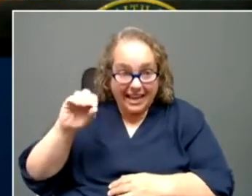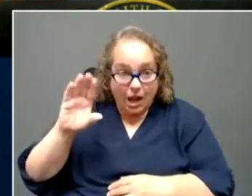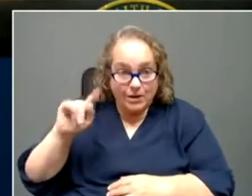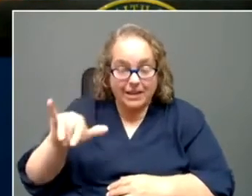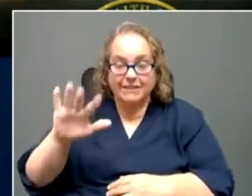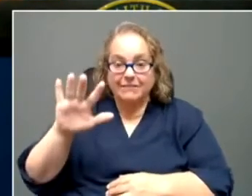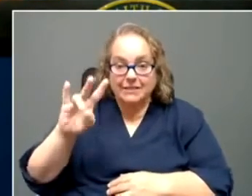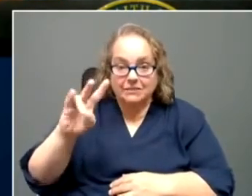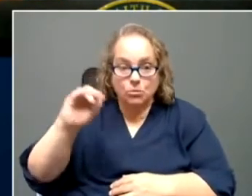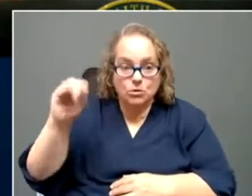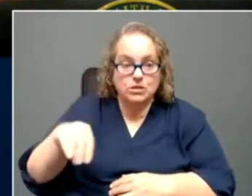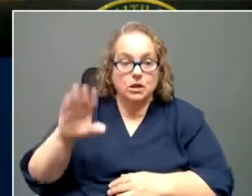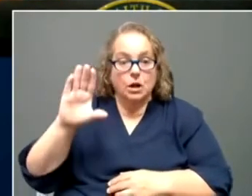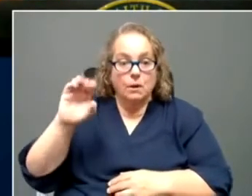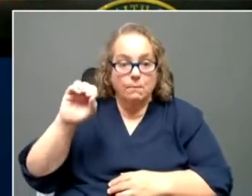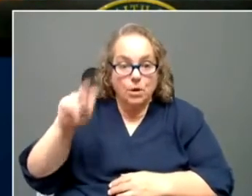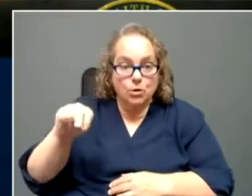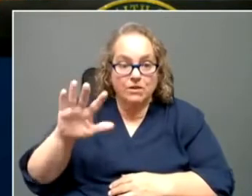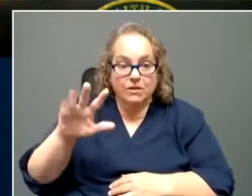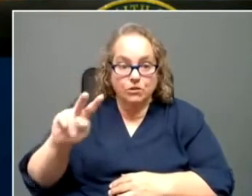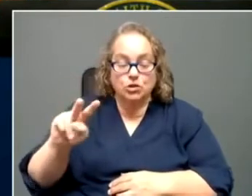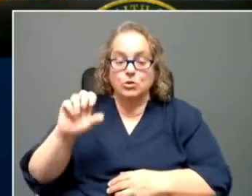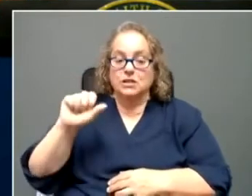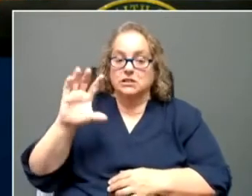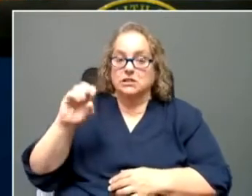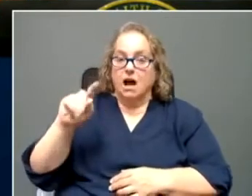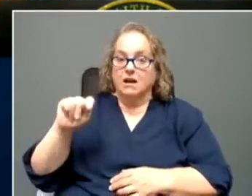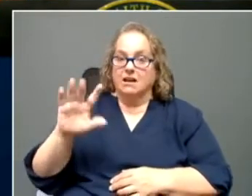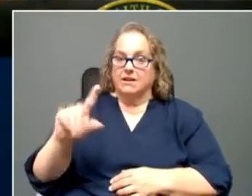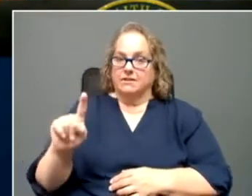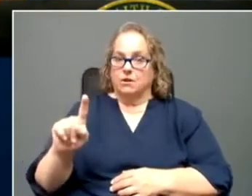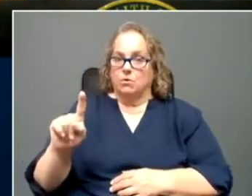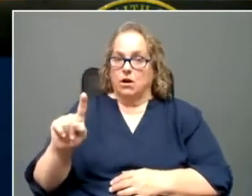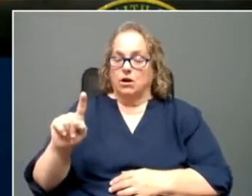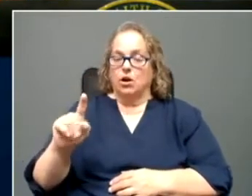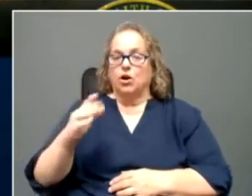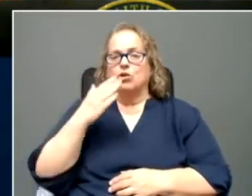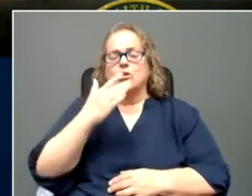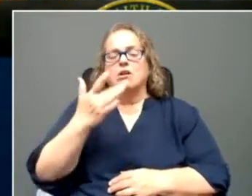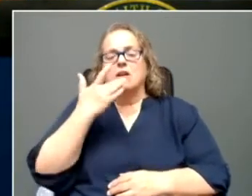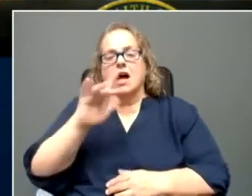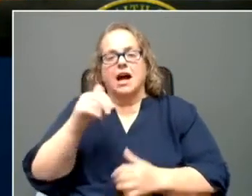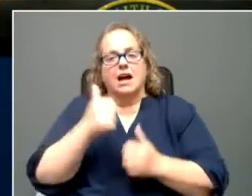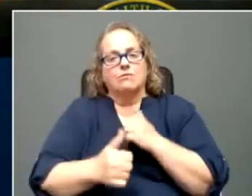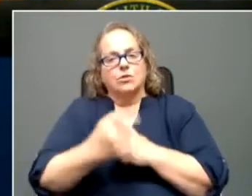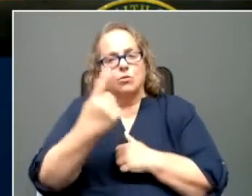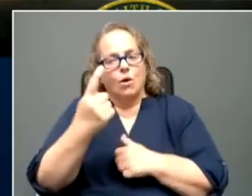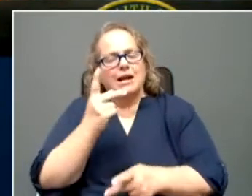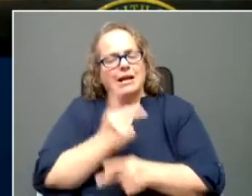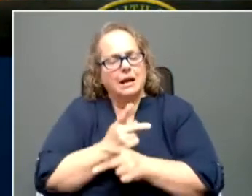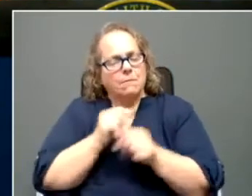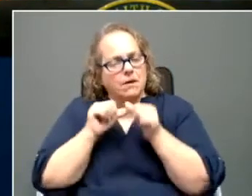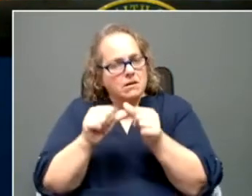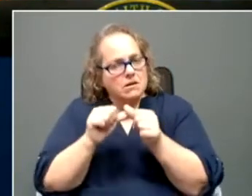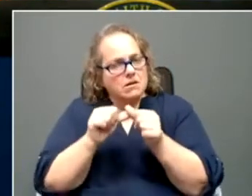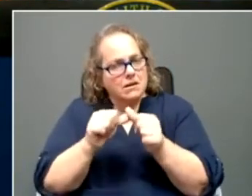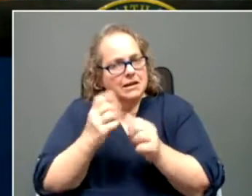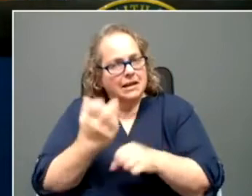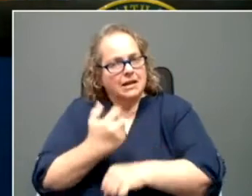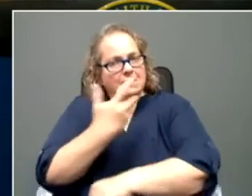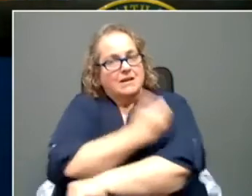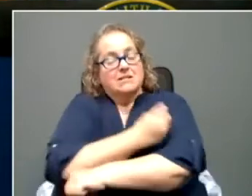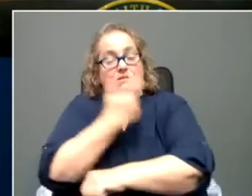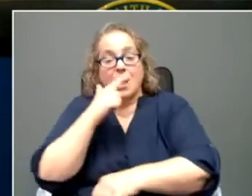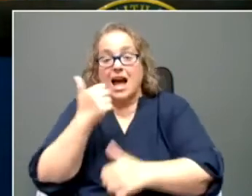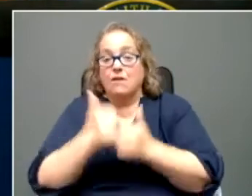Boone 52 Scott 51. Good luck, everybody. Keep it up. And for everybody that's not on that